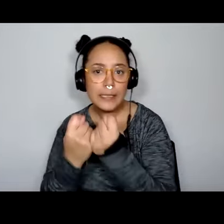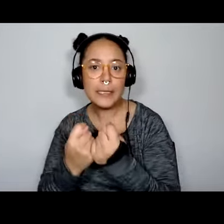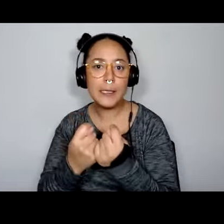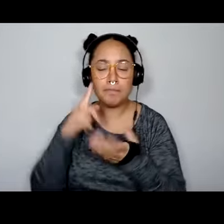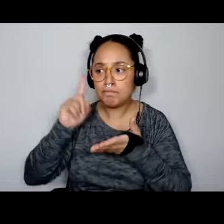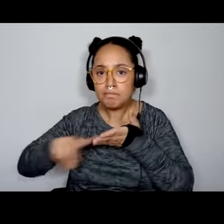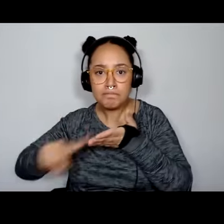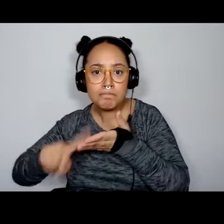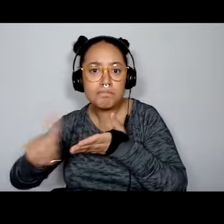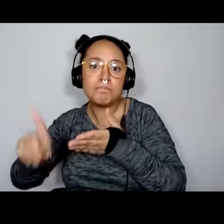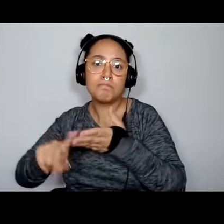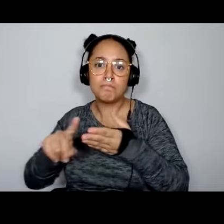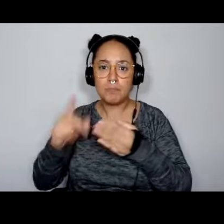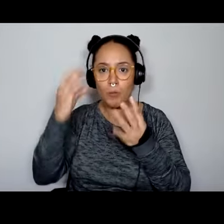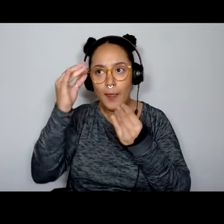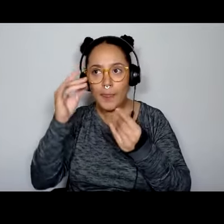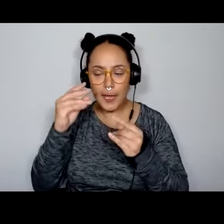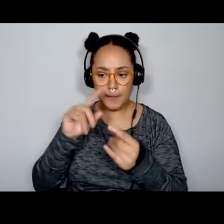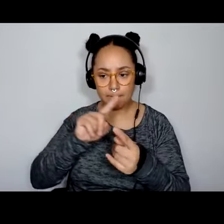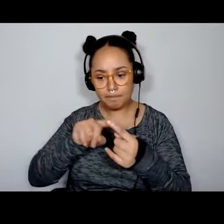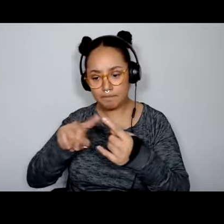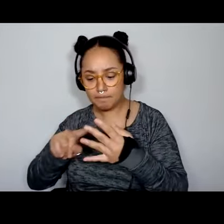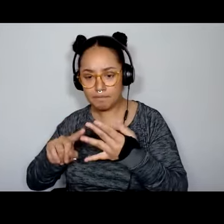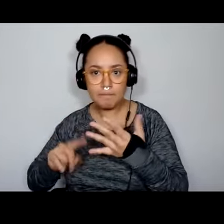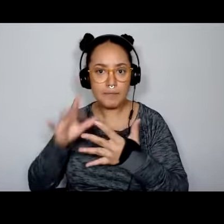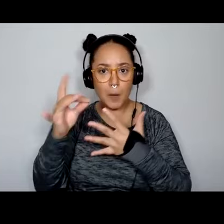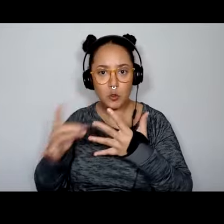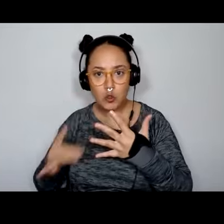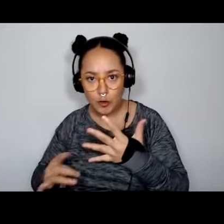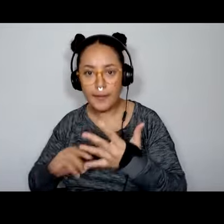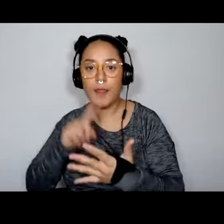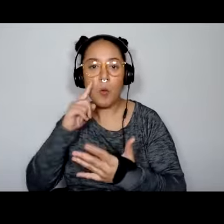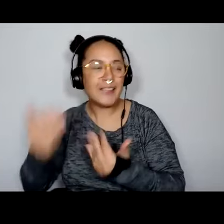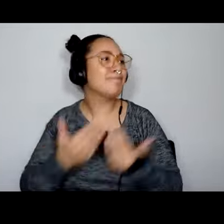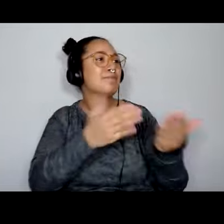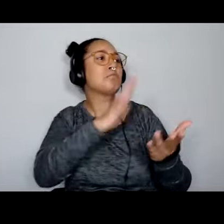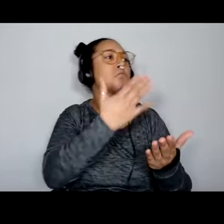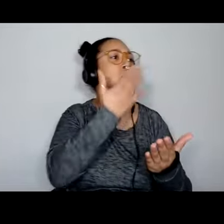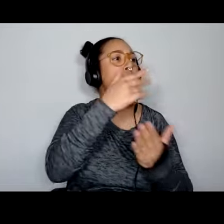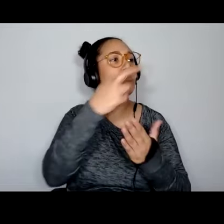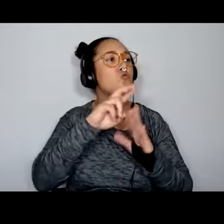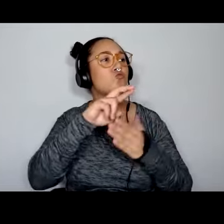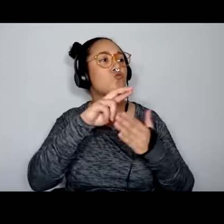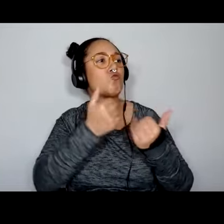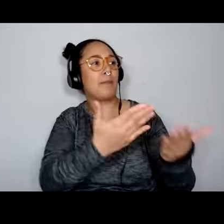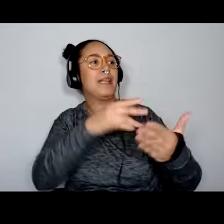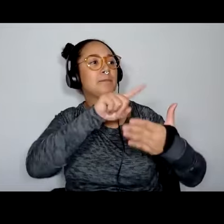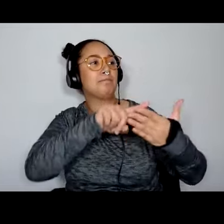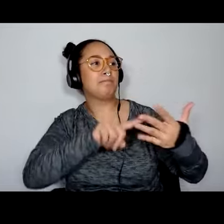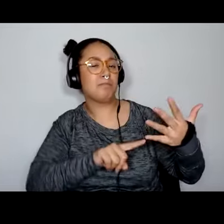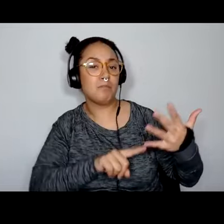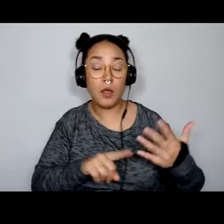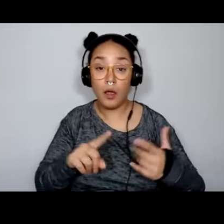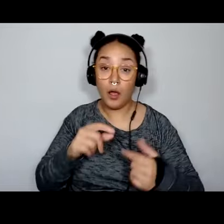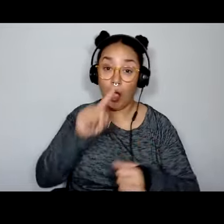and they'll say of all the different ones, here's the best recommendation. And that's in 12 weeks what can be done. I can't promise the skill set they